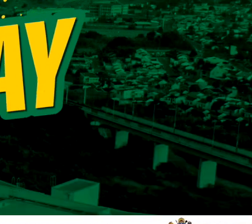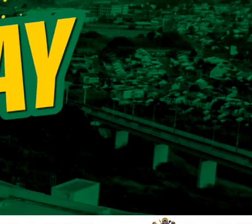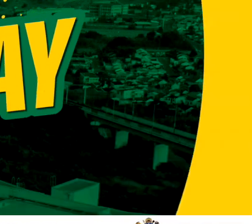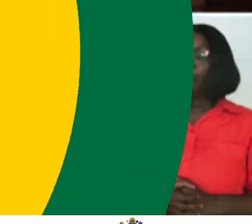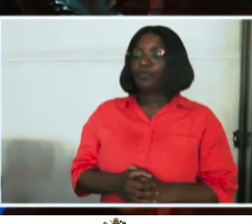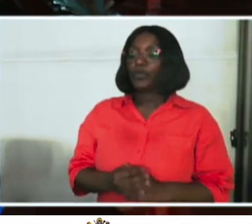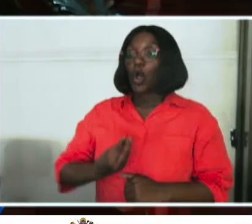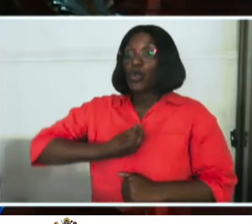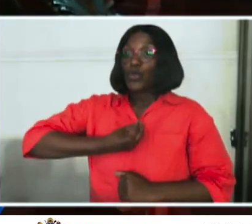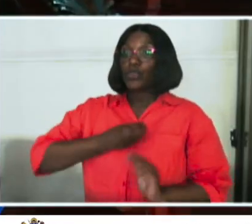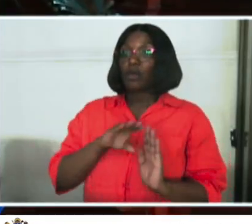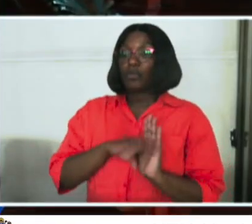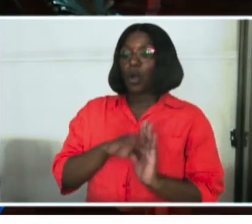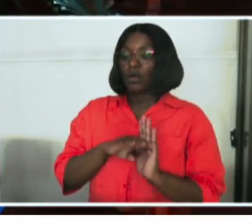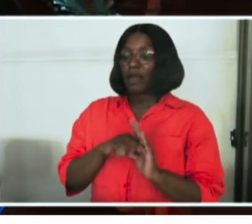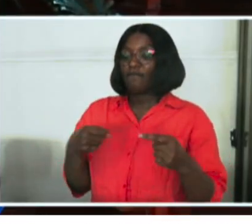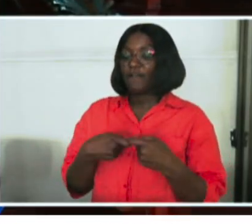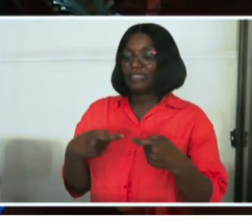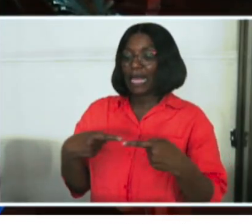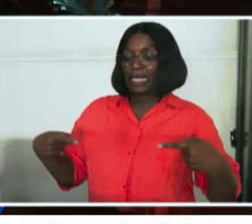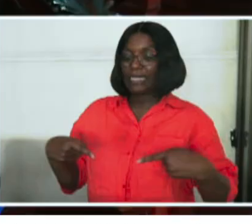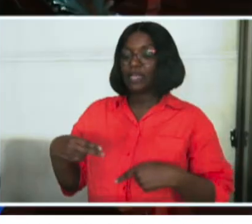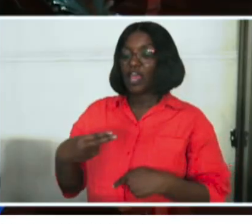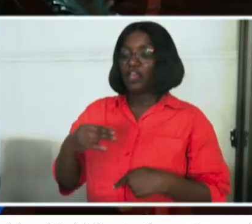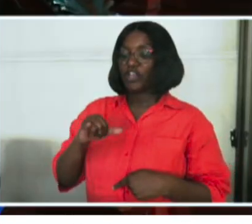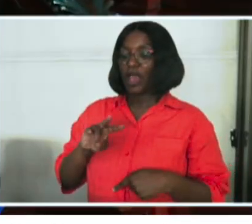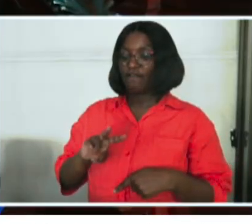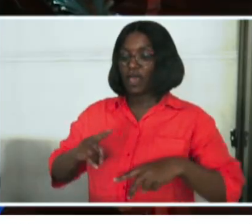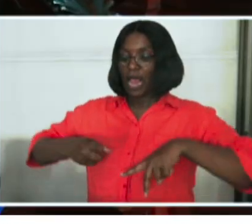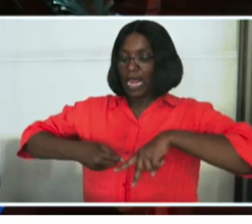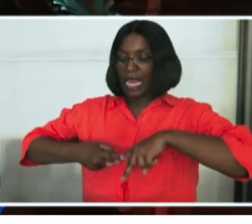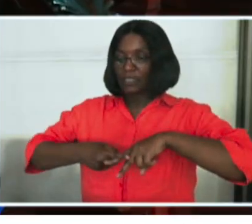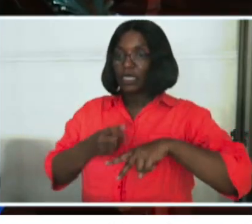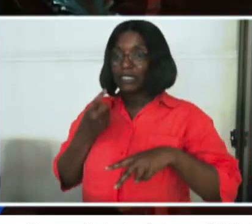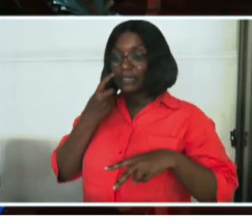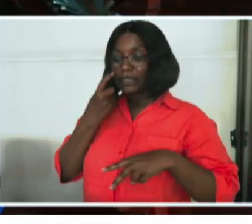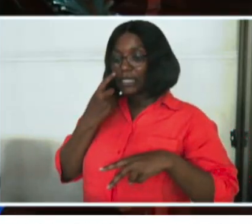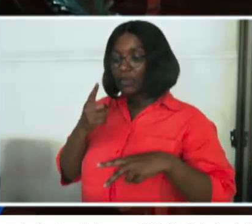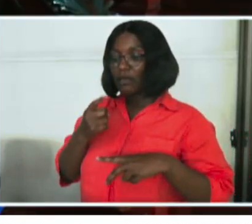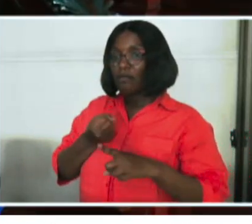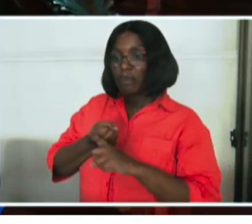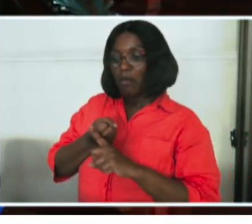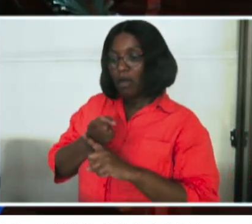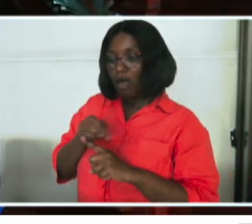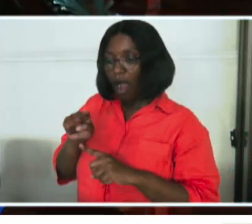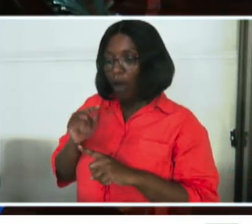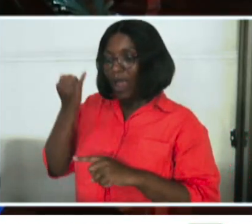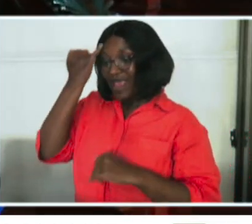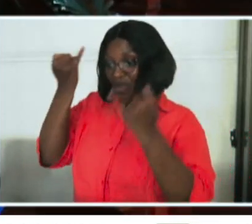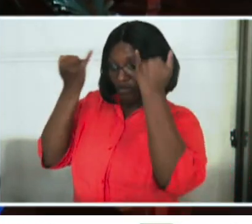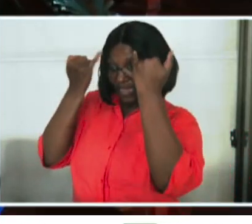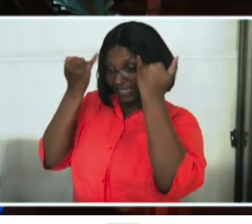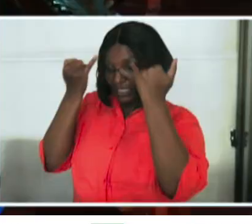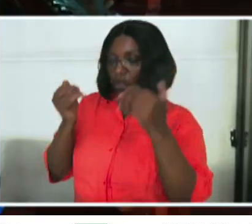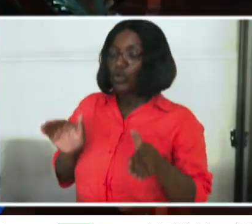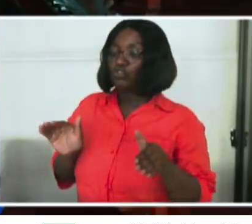On youth programs in the fight against HIV and AIDS, recognizing that our young people are the innovators and future leaders of our society, we